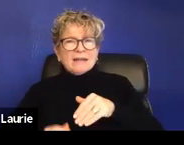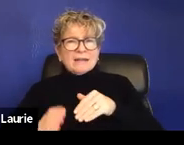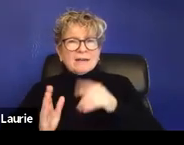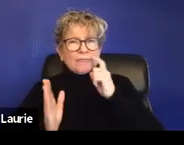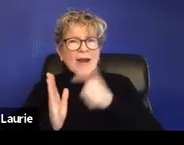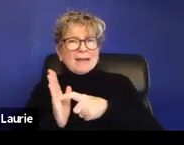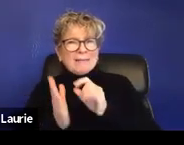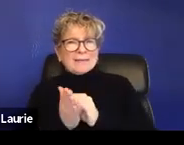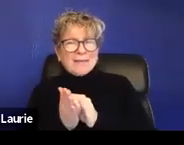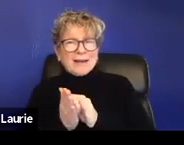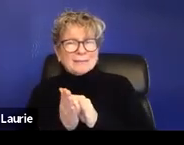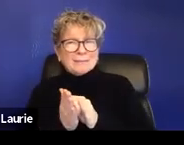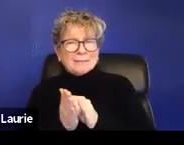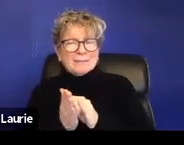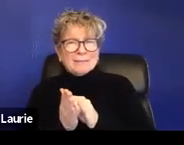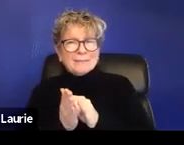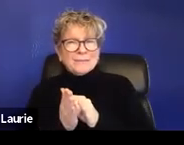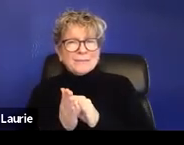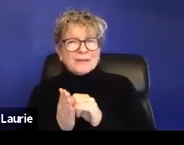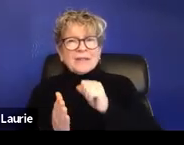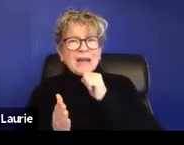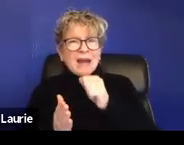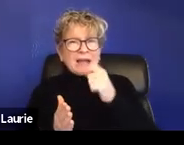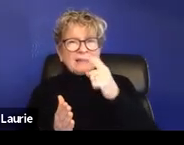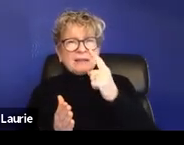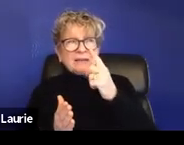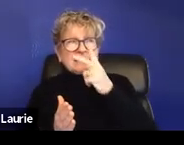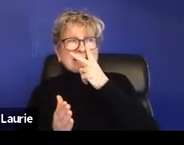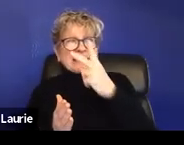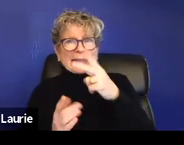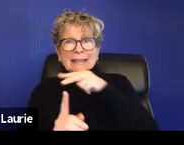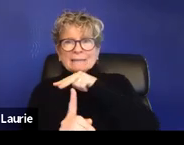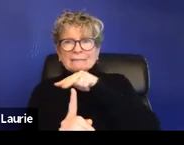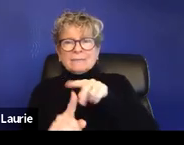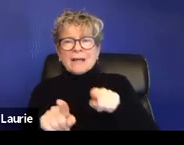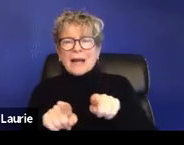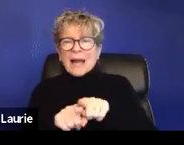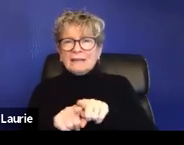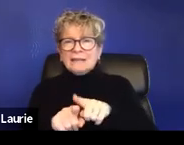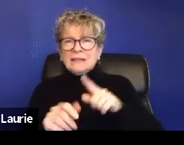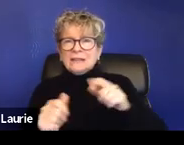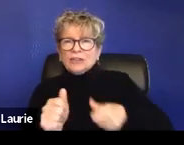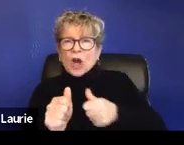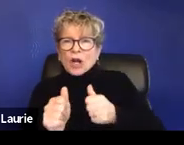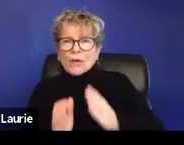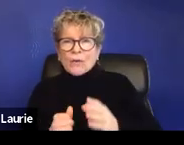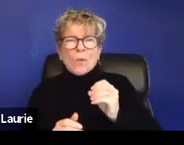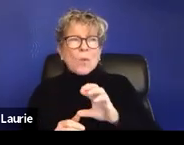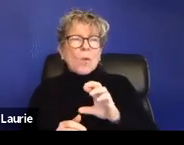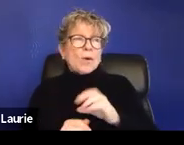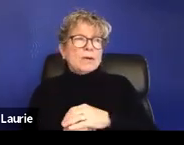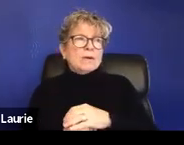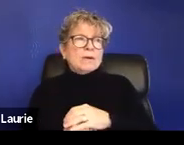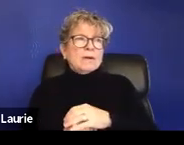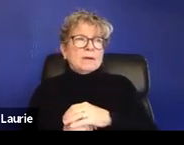the survivor didn't identify that as abusive or stalking at the time. Um, and then got married